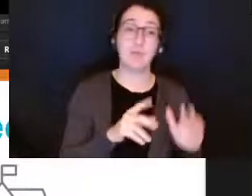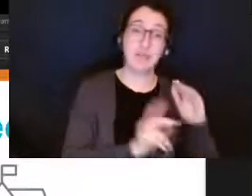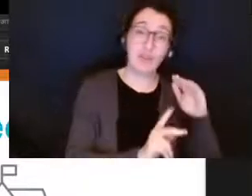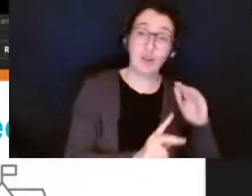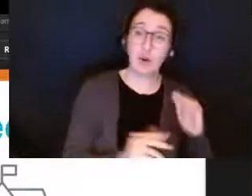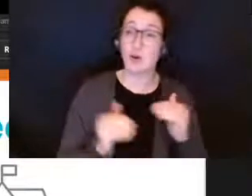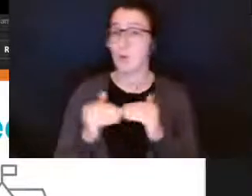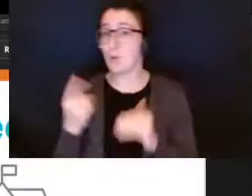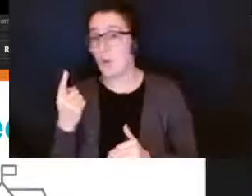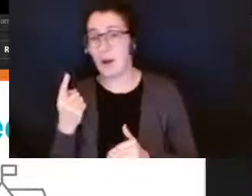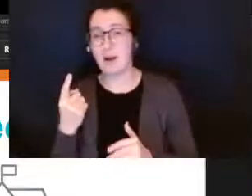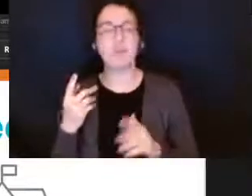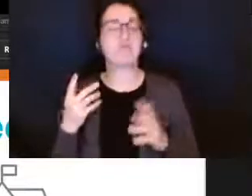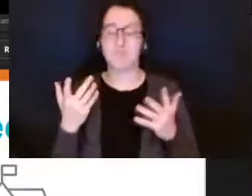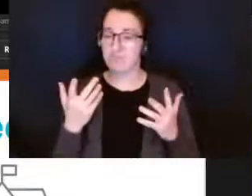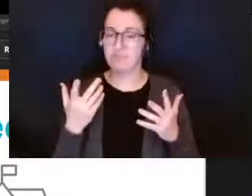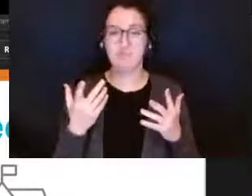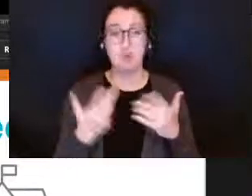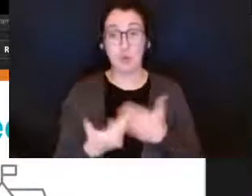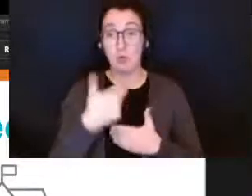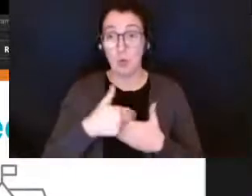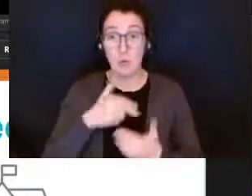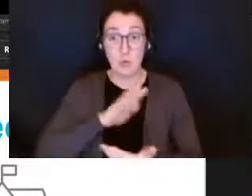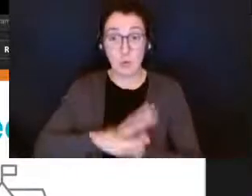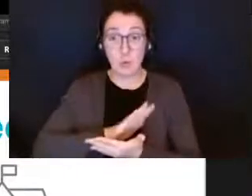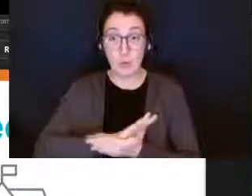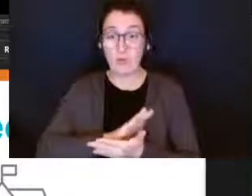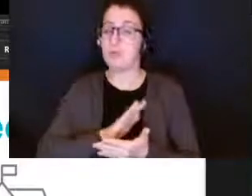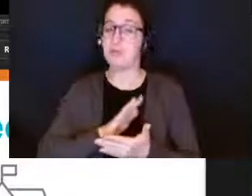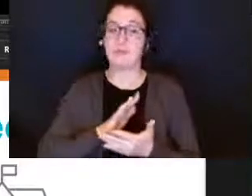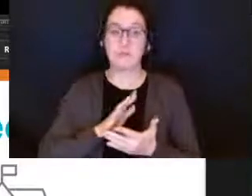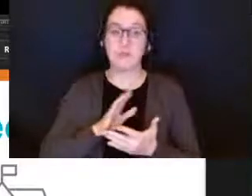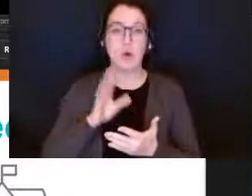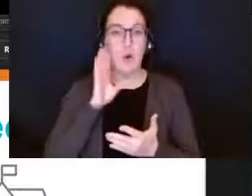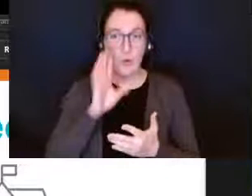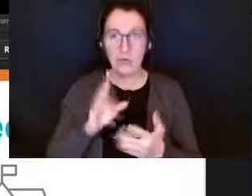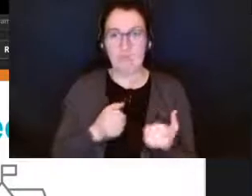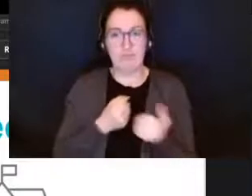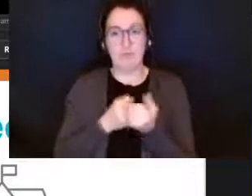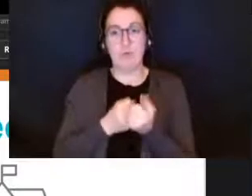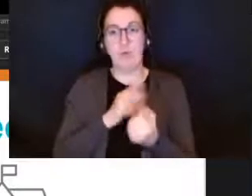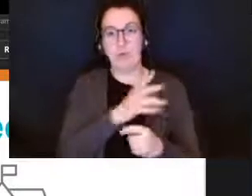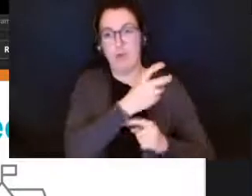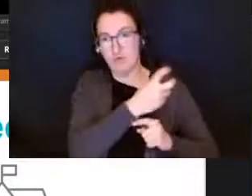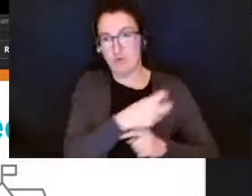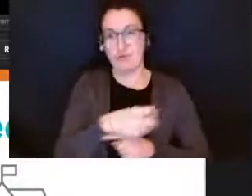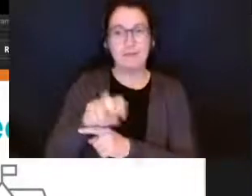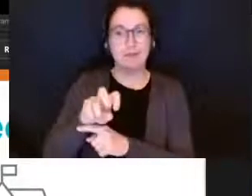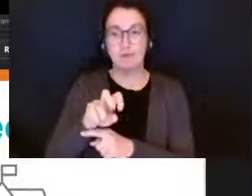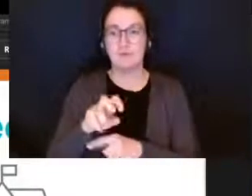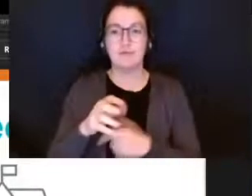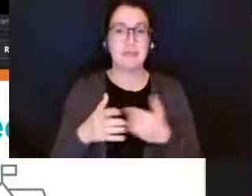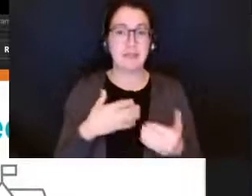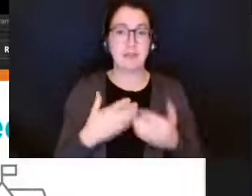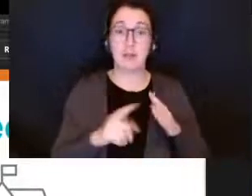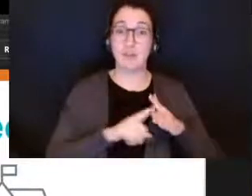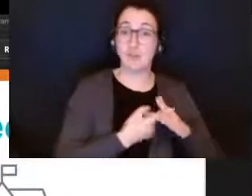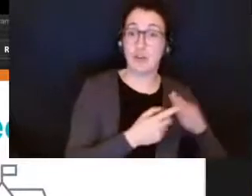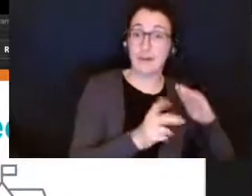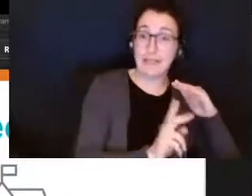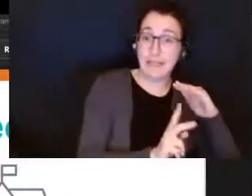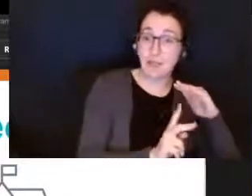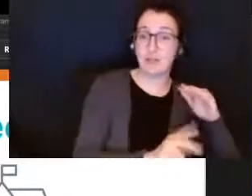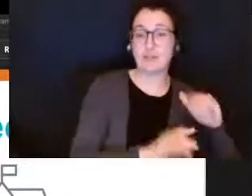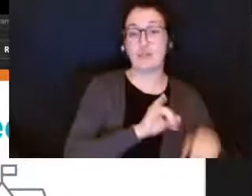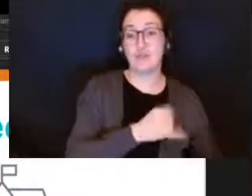and build a positive successful transition for your child regardless of entry in jk or grade one so